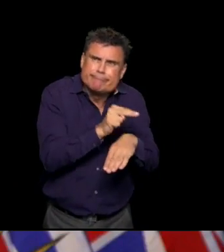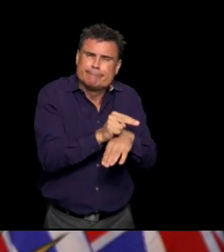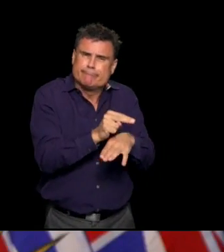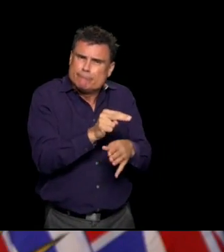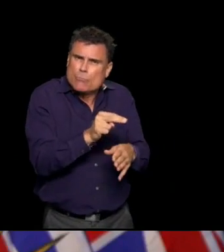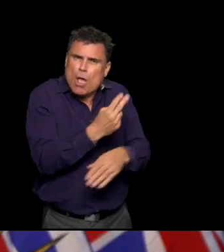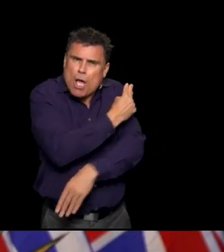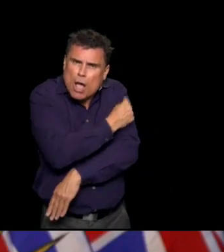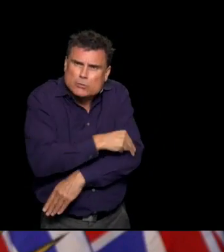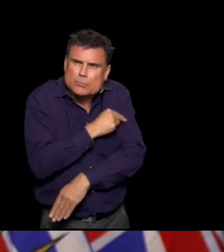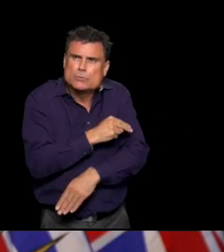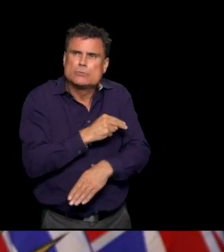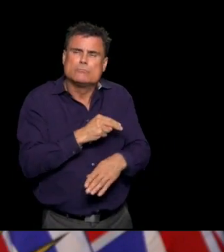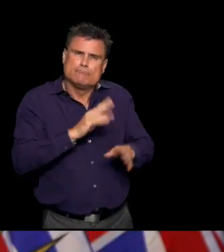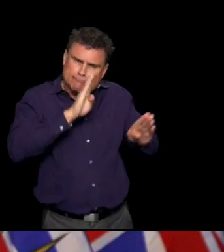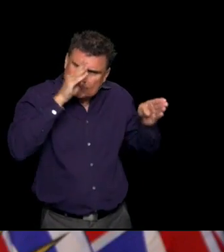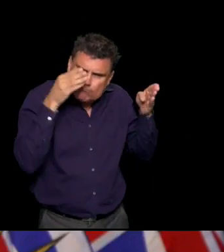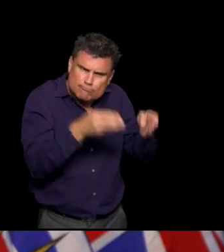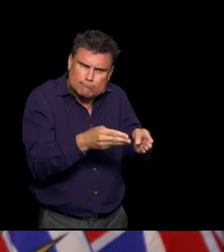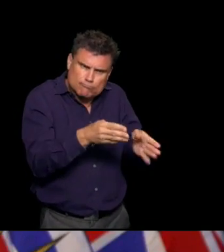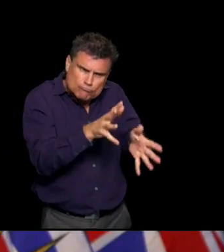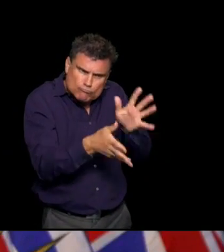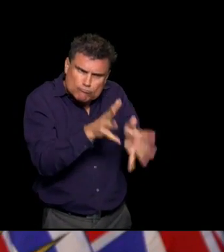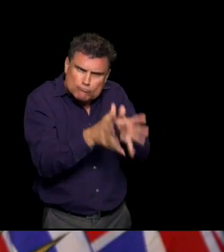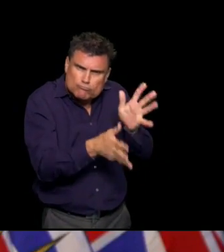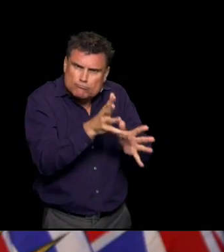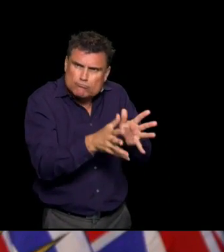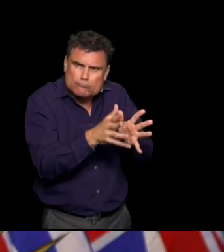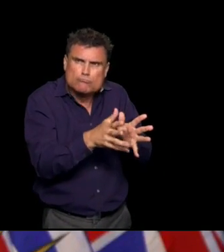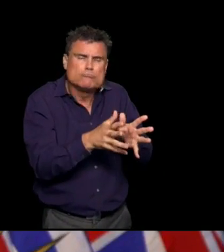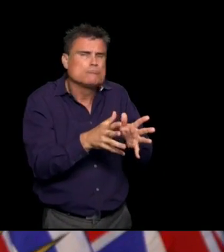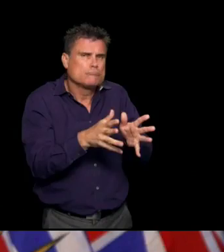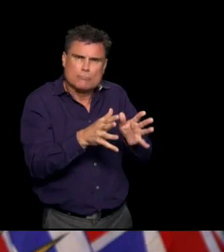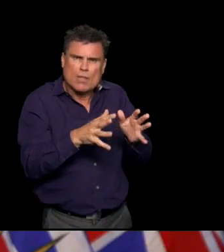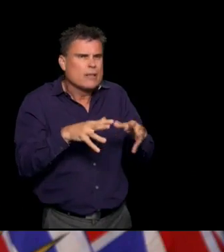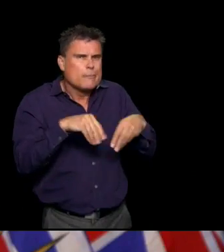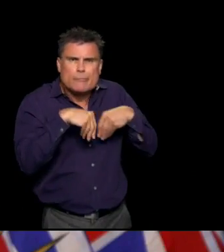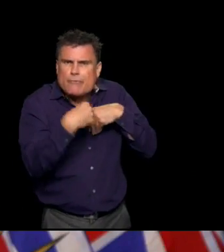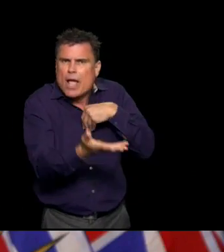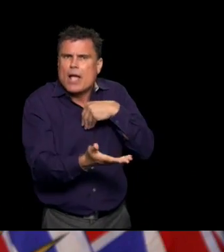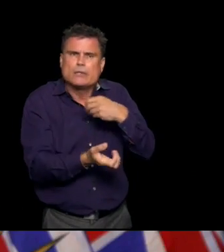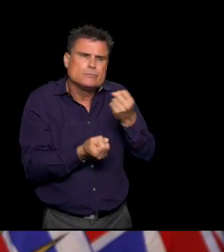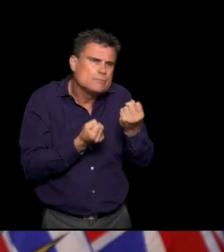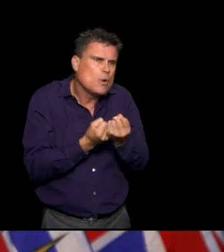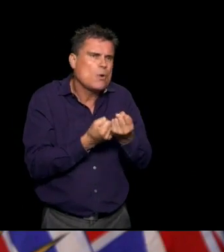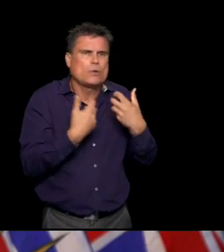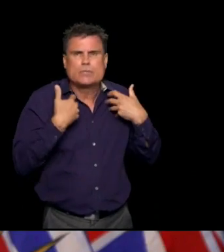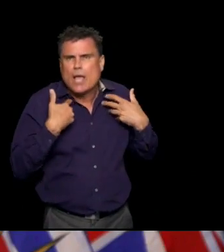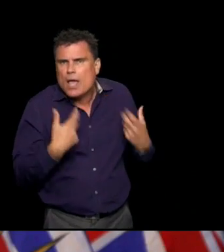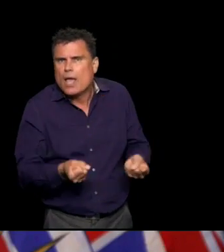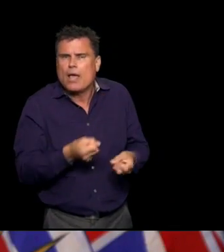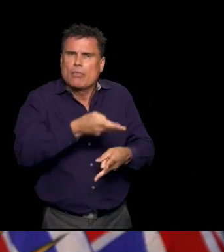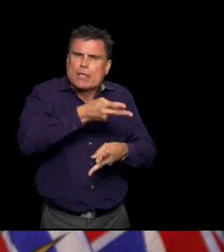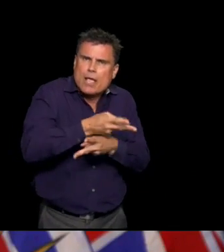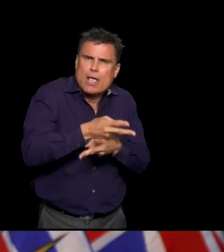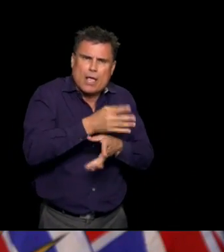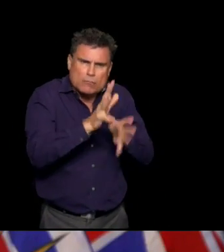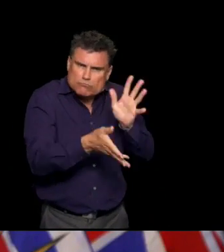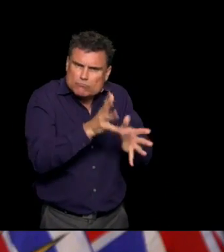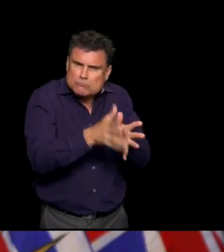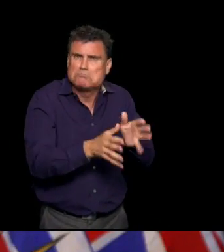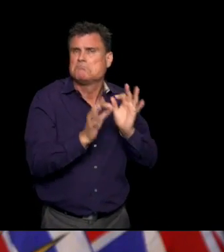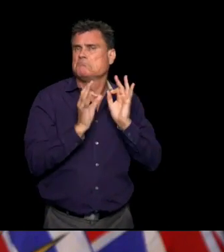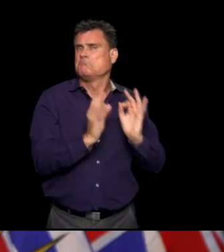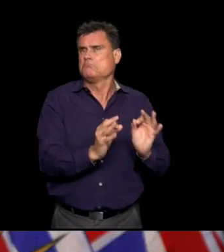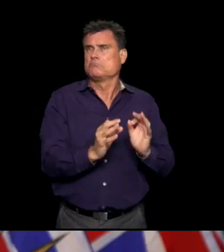sure and looking for COVID. In the cases that we've had in BC, all of them meet what's called a suspect